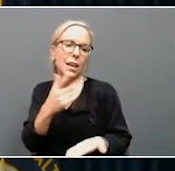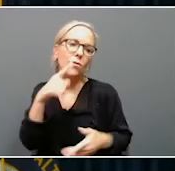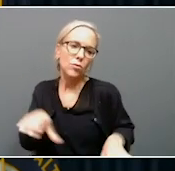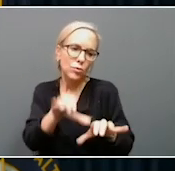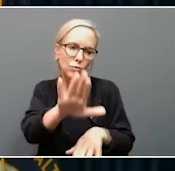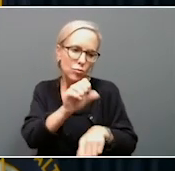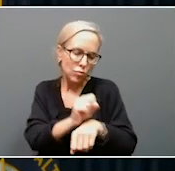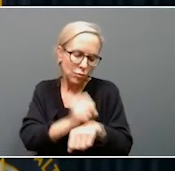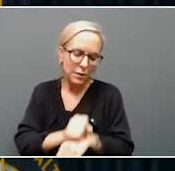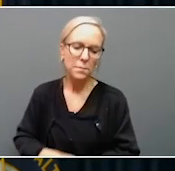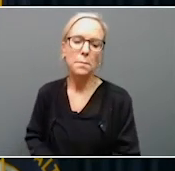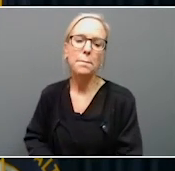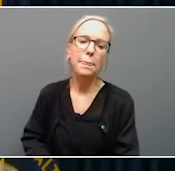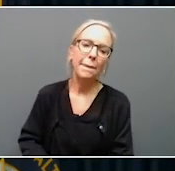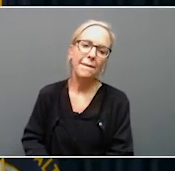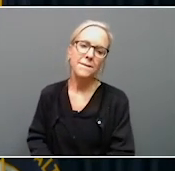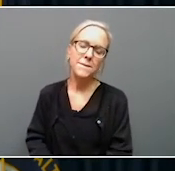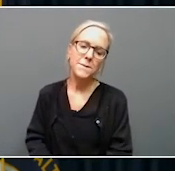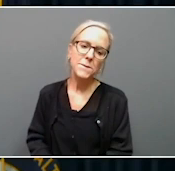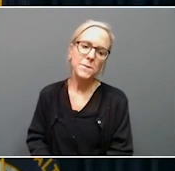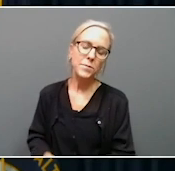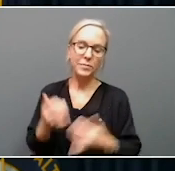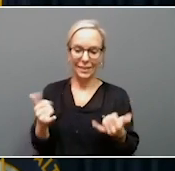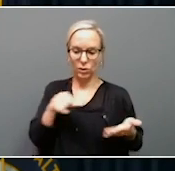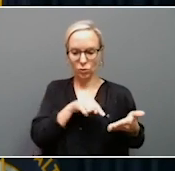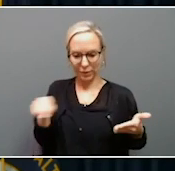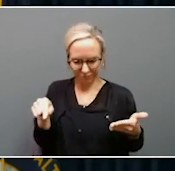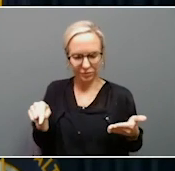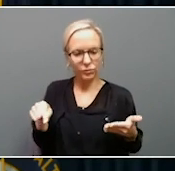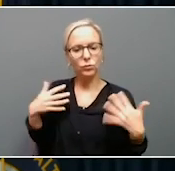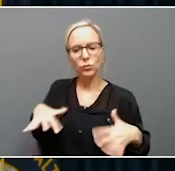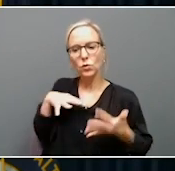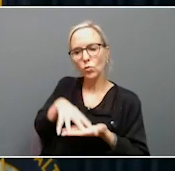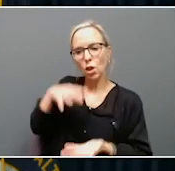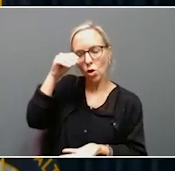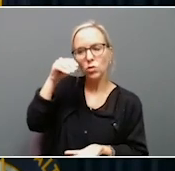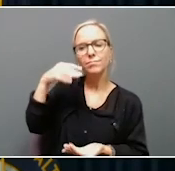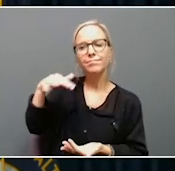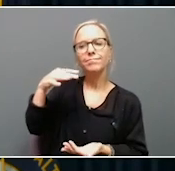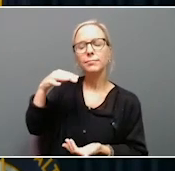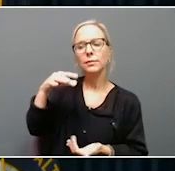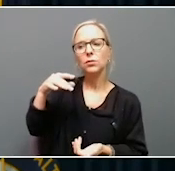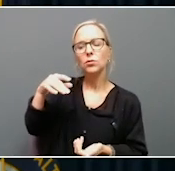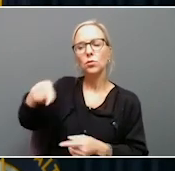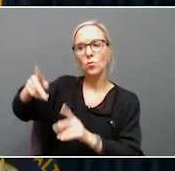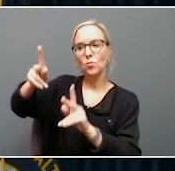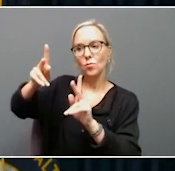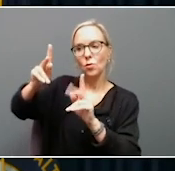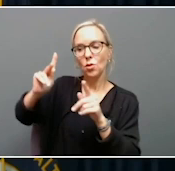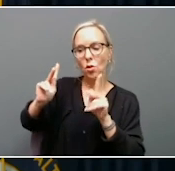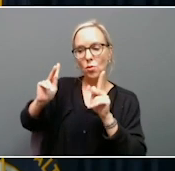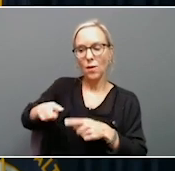All right. This week, we learned that a candidate in one of our primaries for